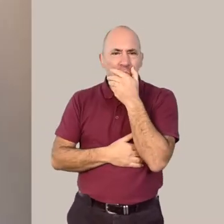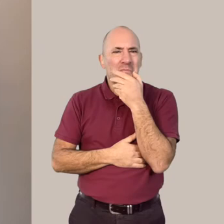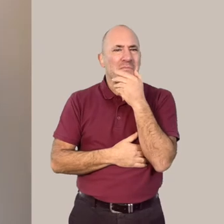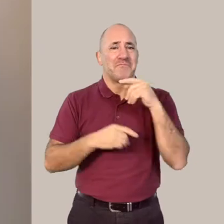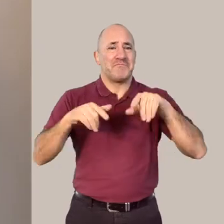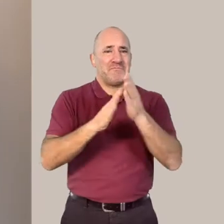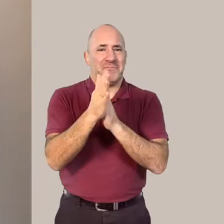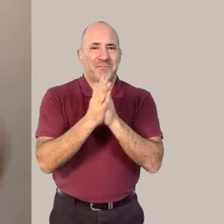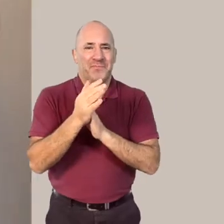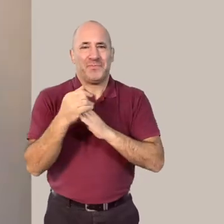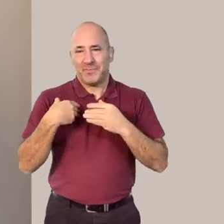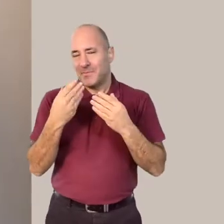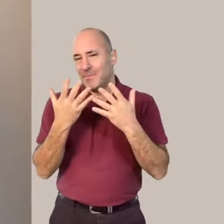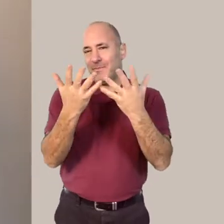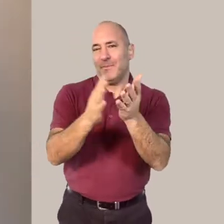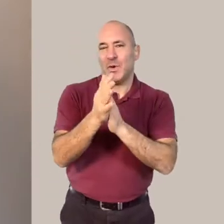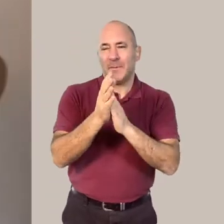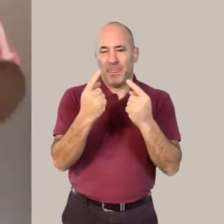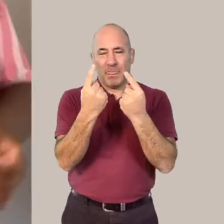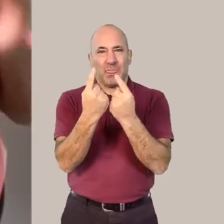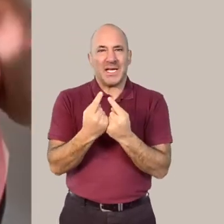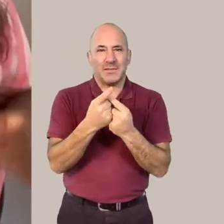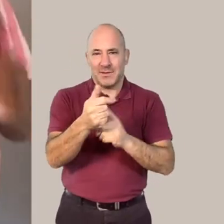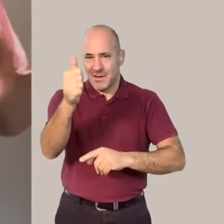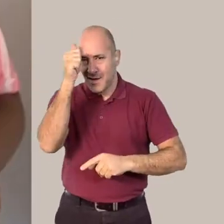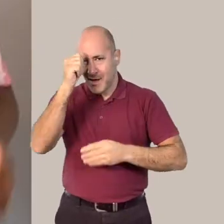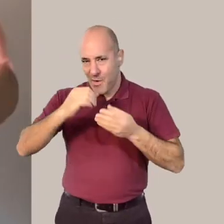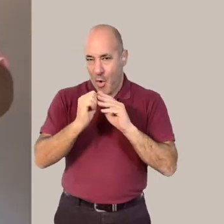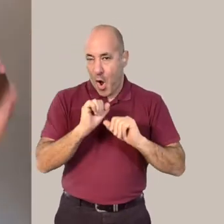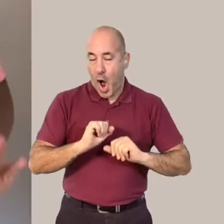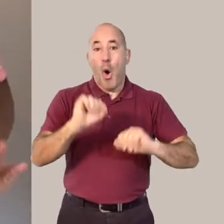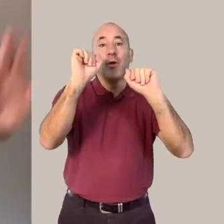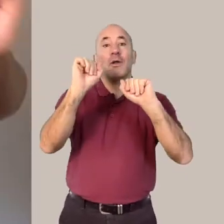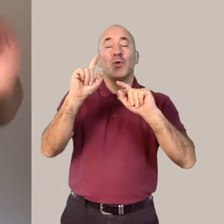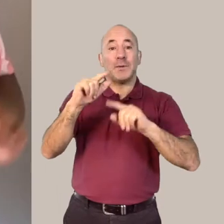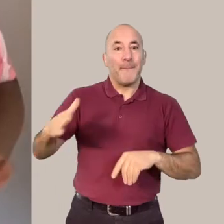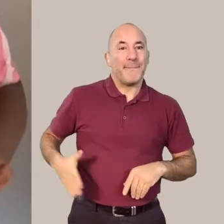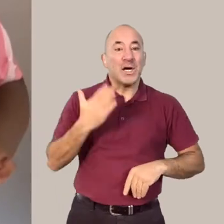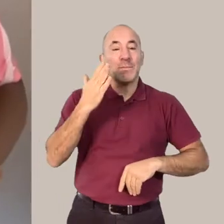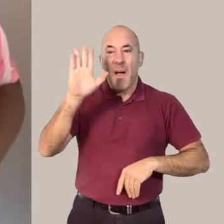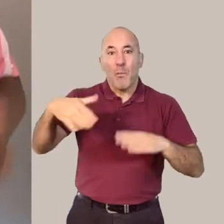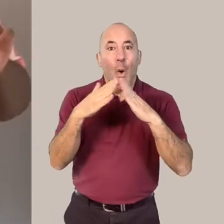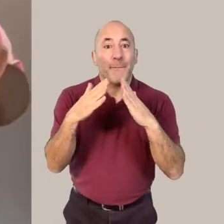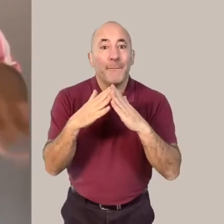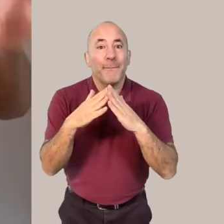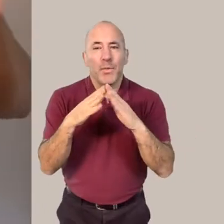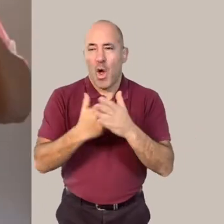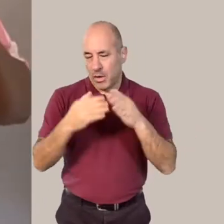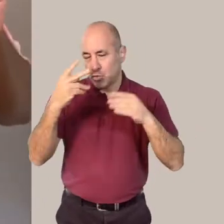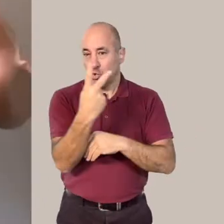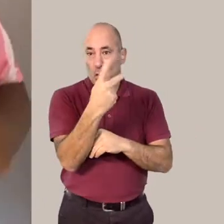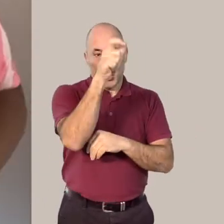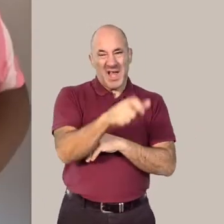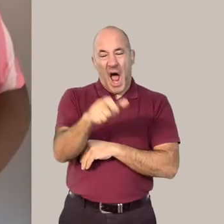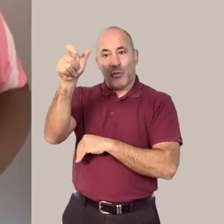we are going to give you the tools that you need to create your very own pantomime at home, focusing on